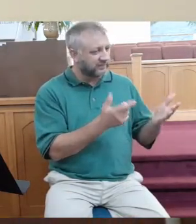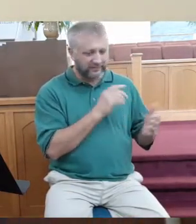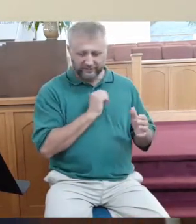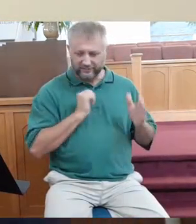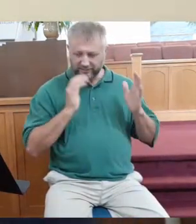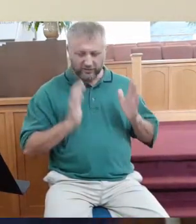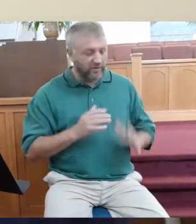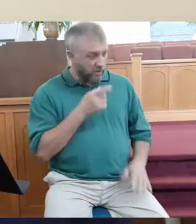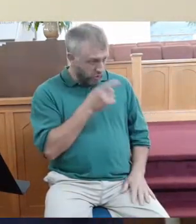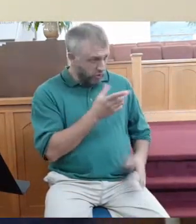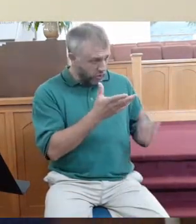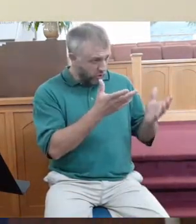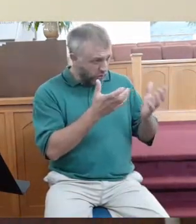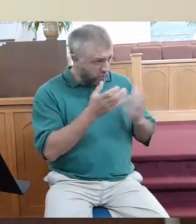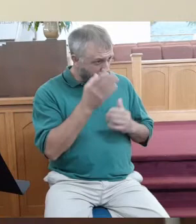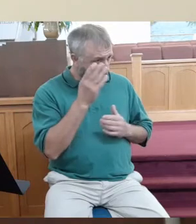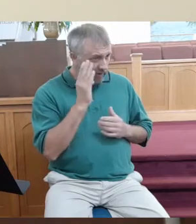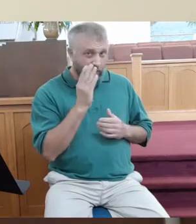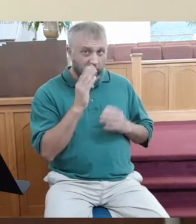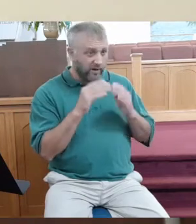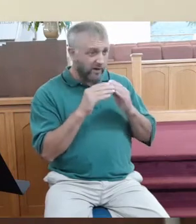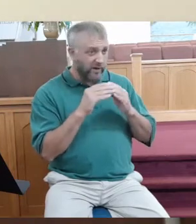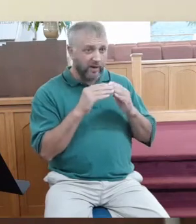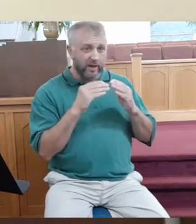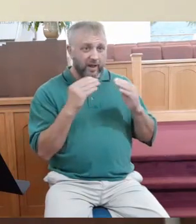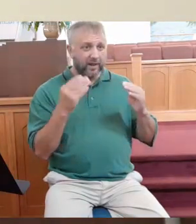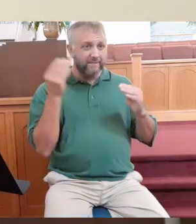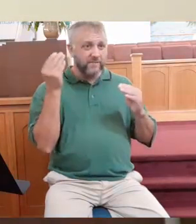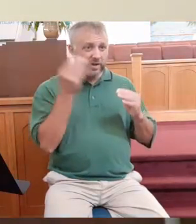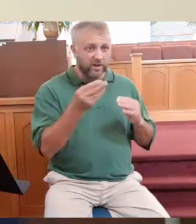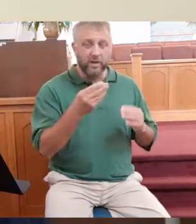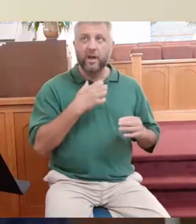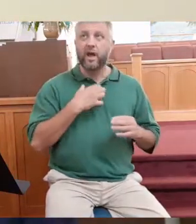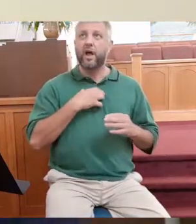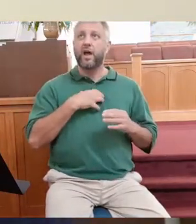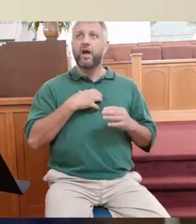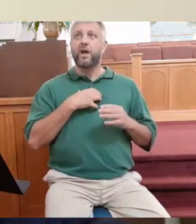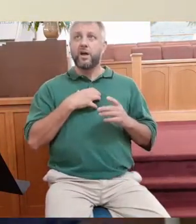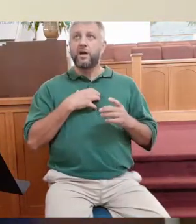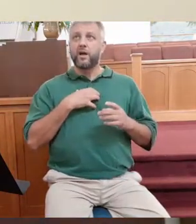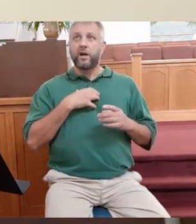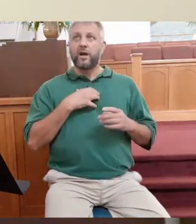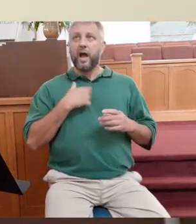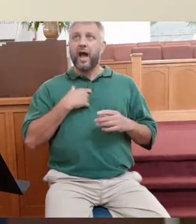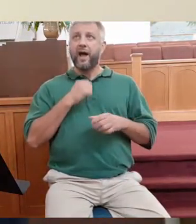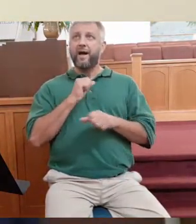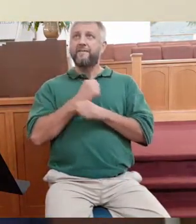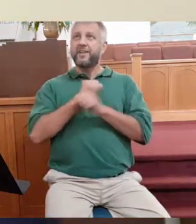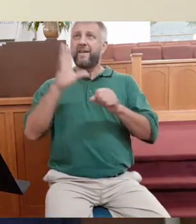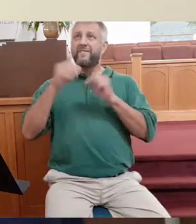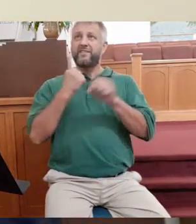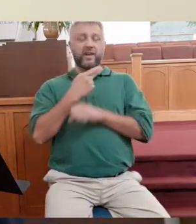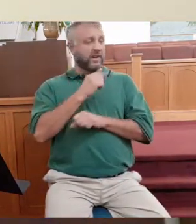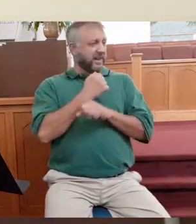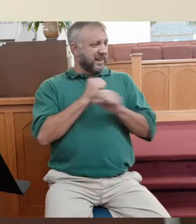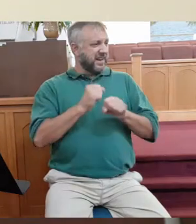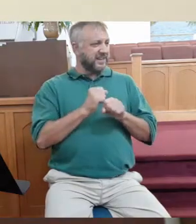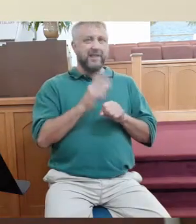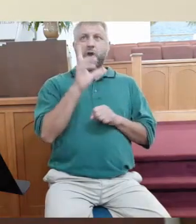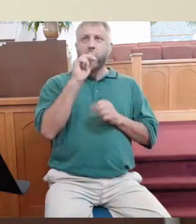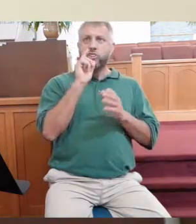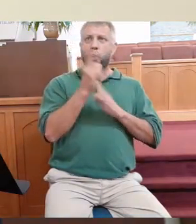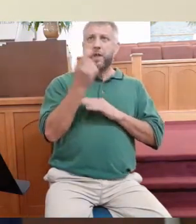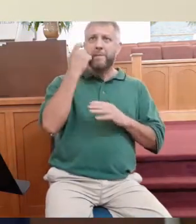As a Christian, didn't you want God to give you heaven? And then He gives you heaven and you complain because He gives somebody else heaven too? What in the world is wrong with